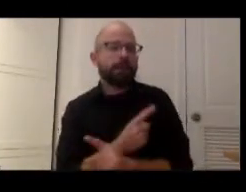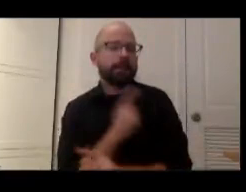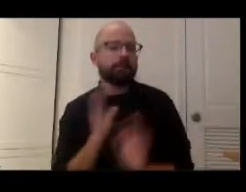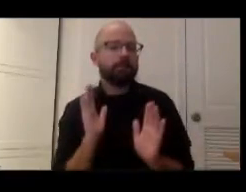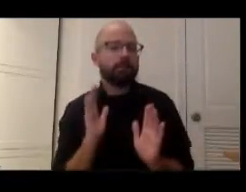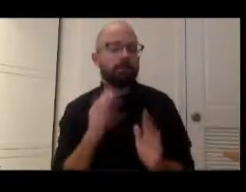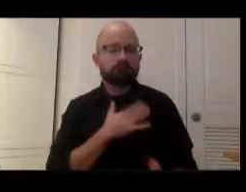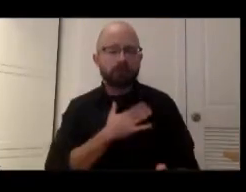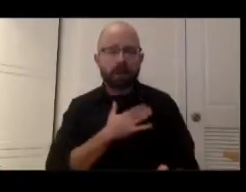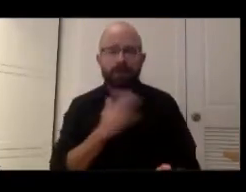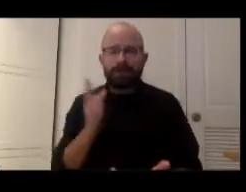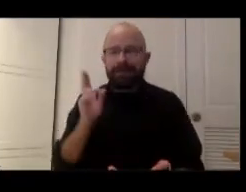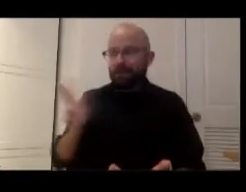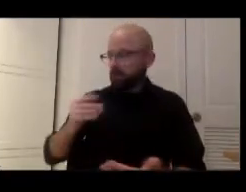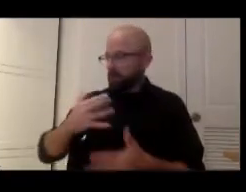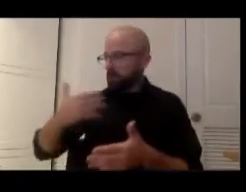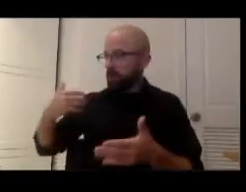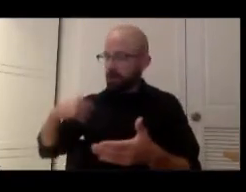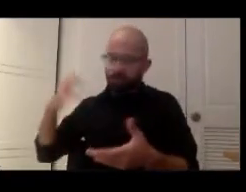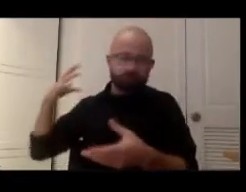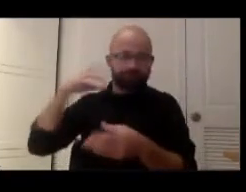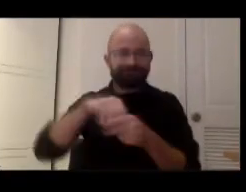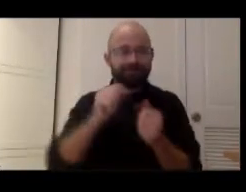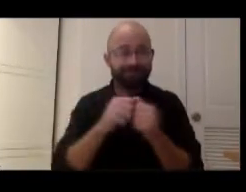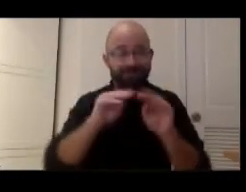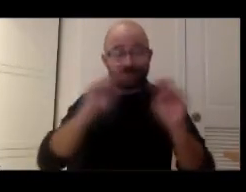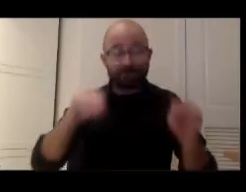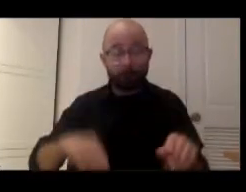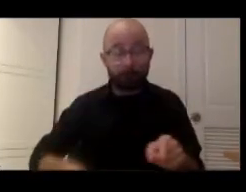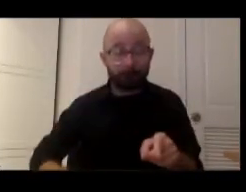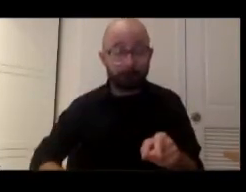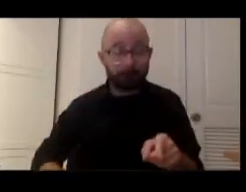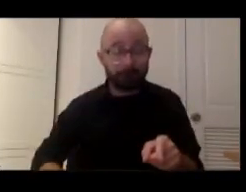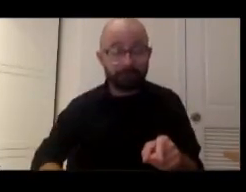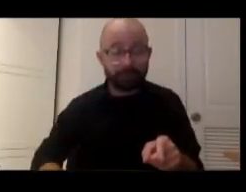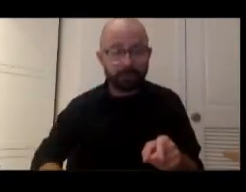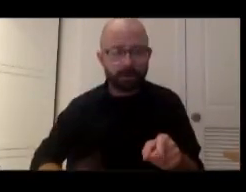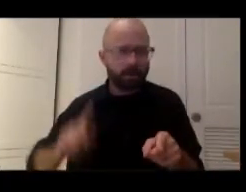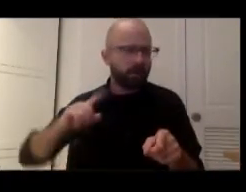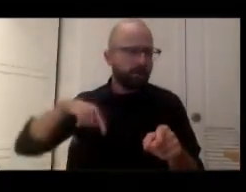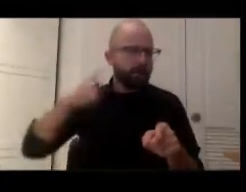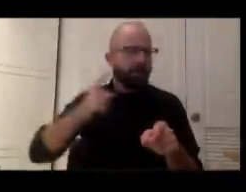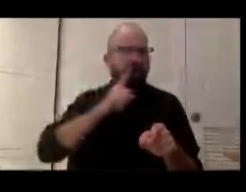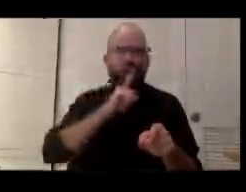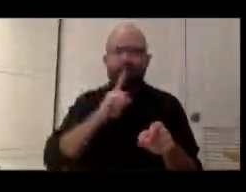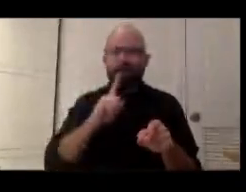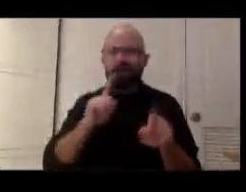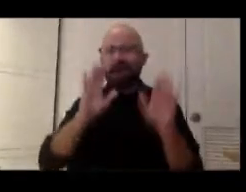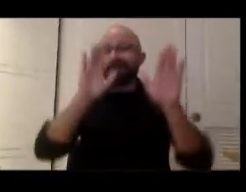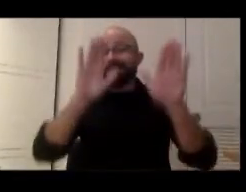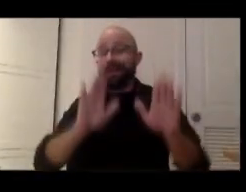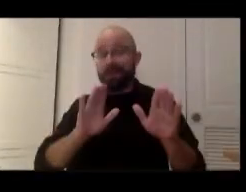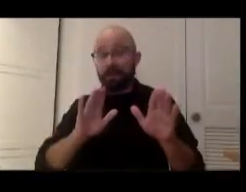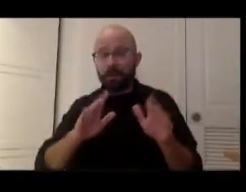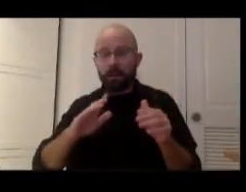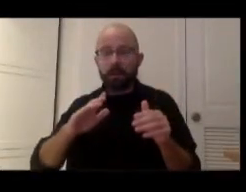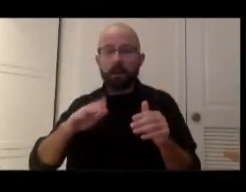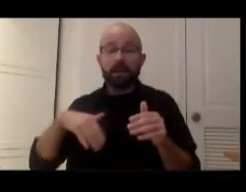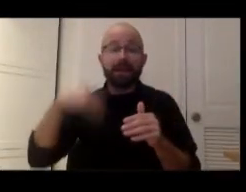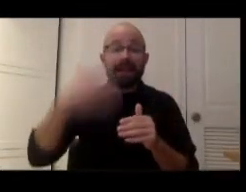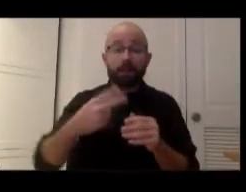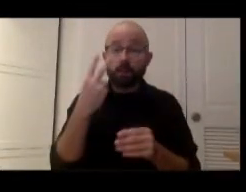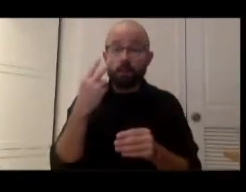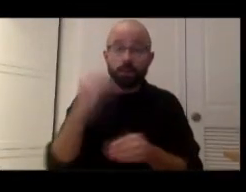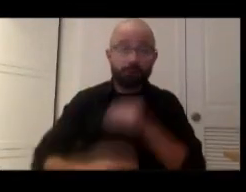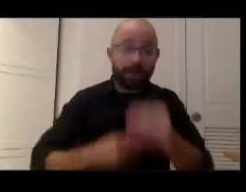the museum. It's been really excellent. It's been great to bring on the next two generations of practitioners